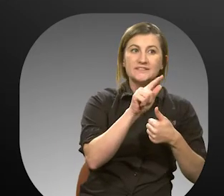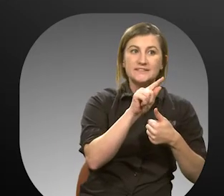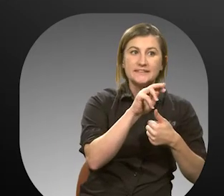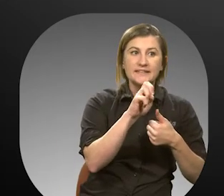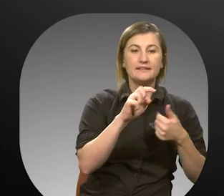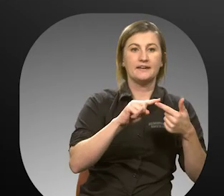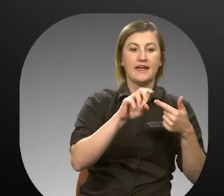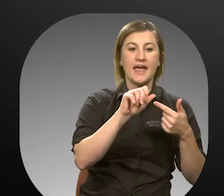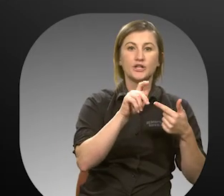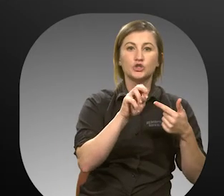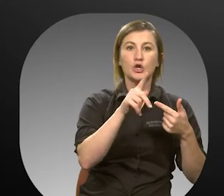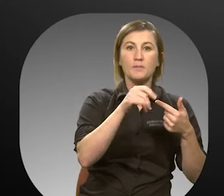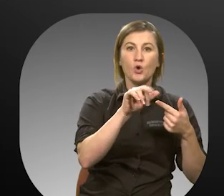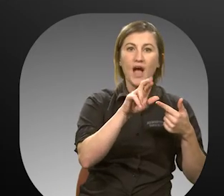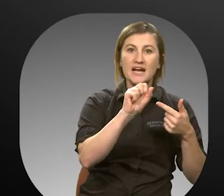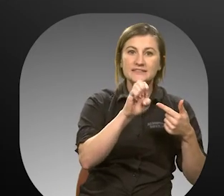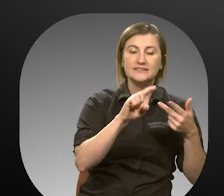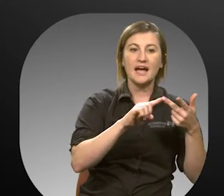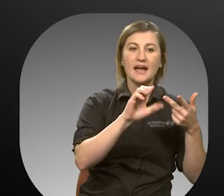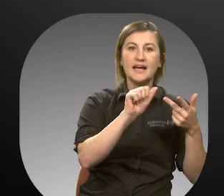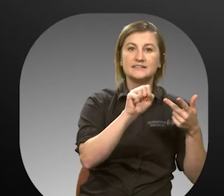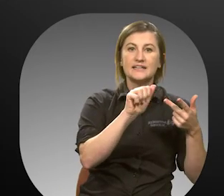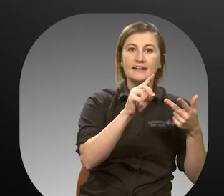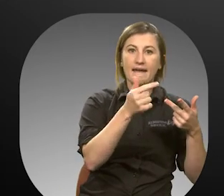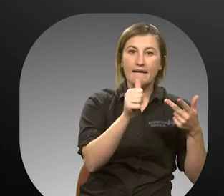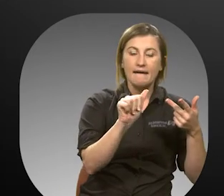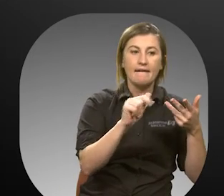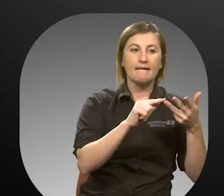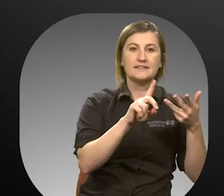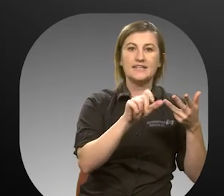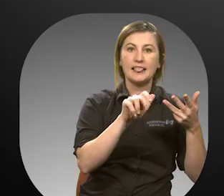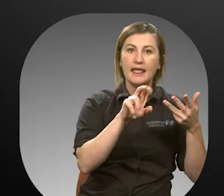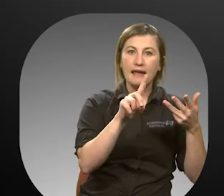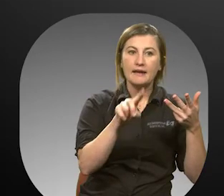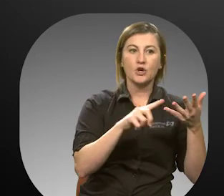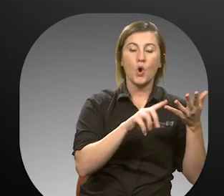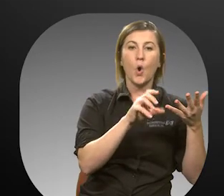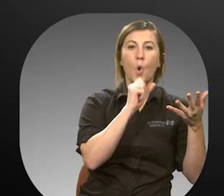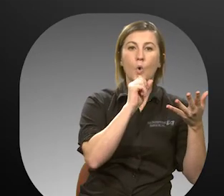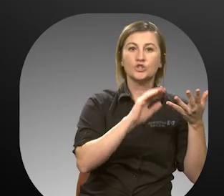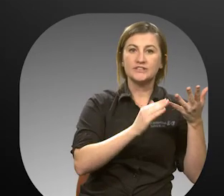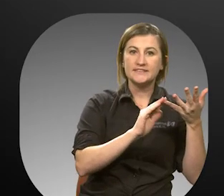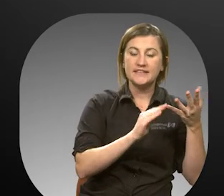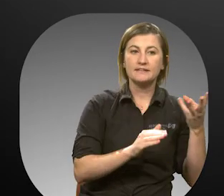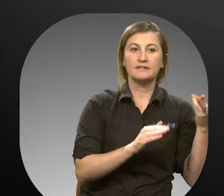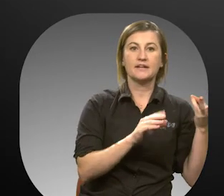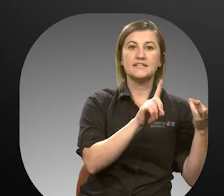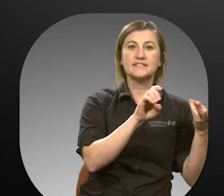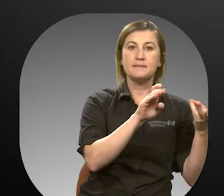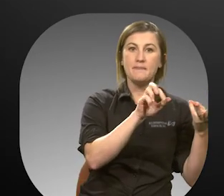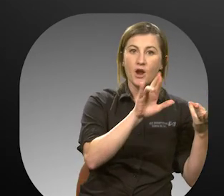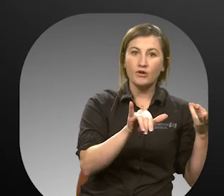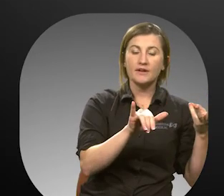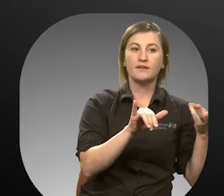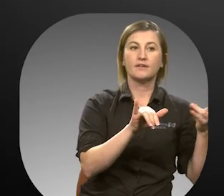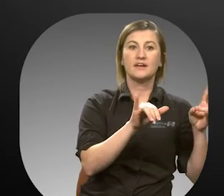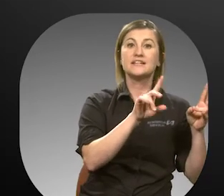Enterprise. Casadega. DeLand. Orange City. DeBarry.